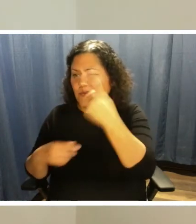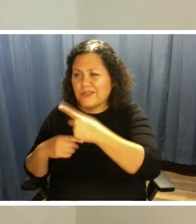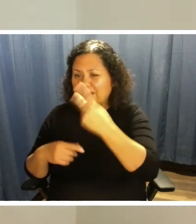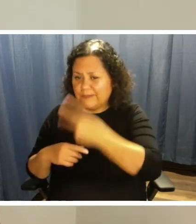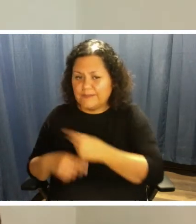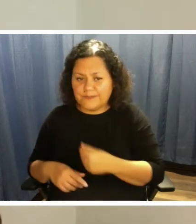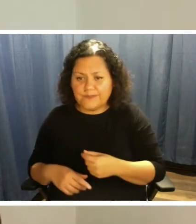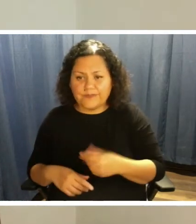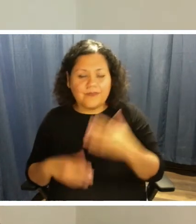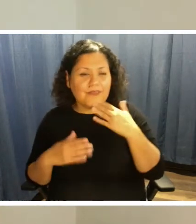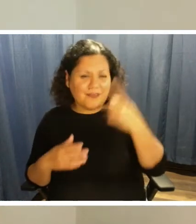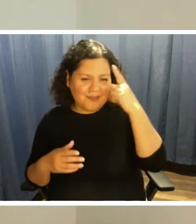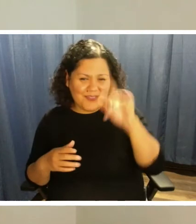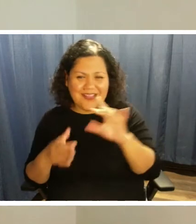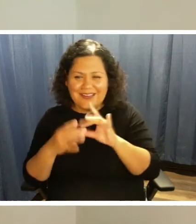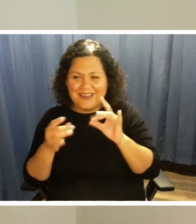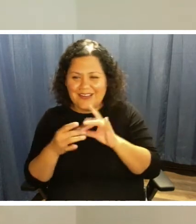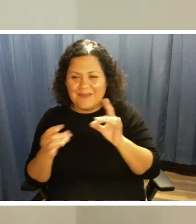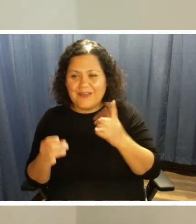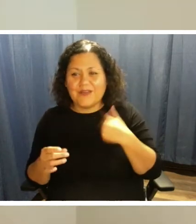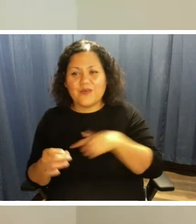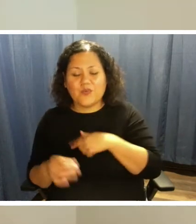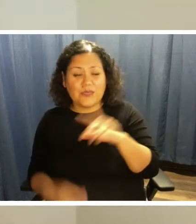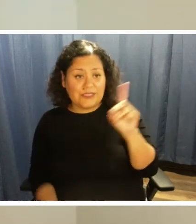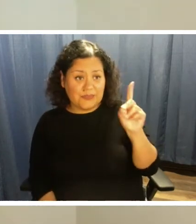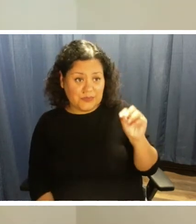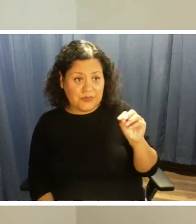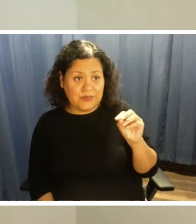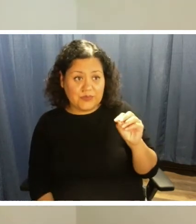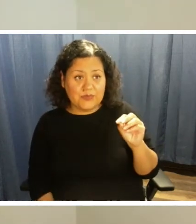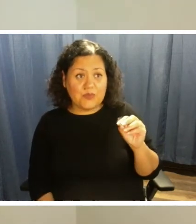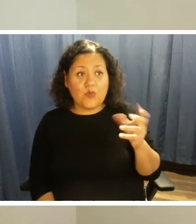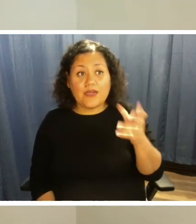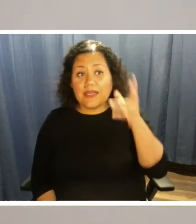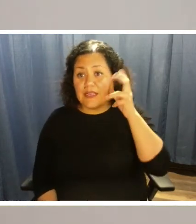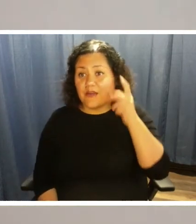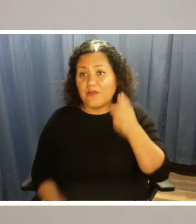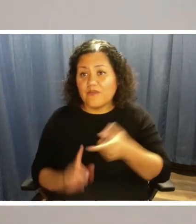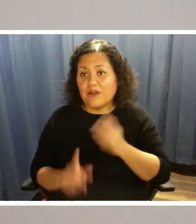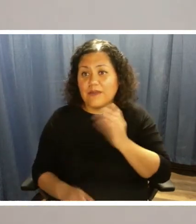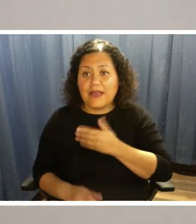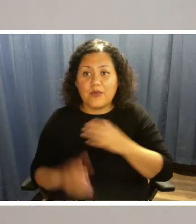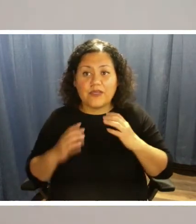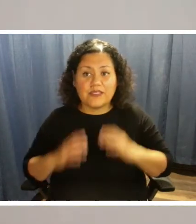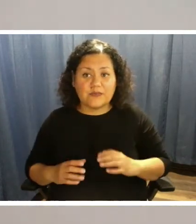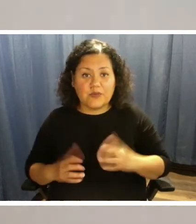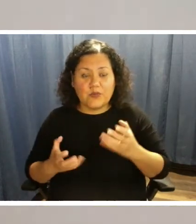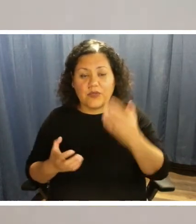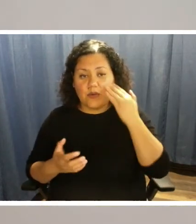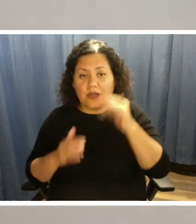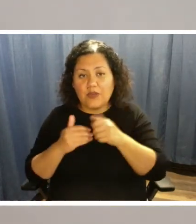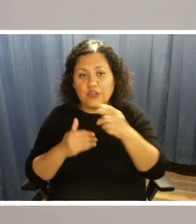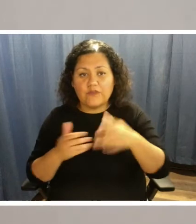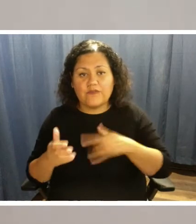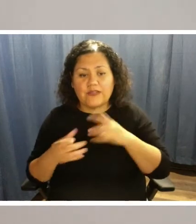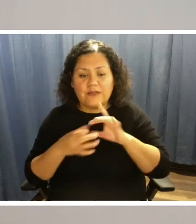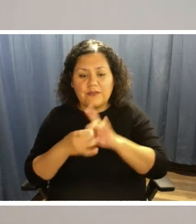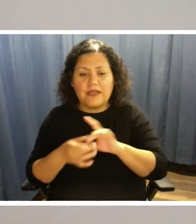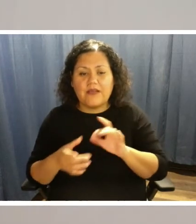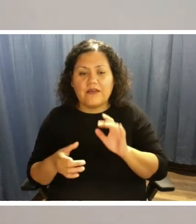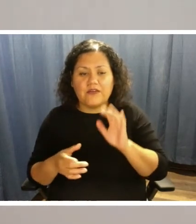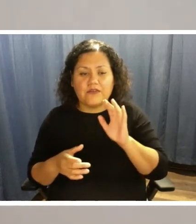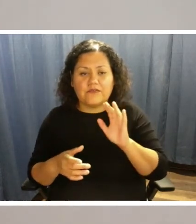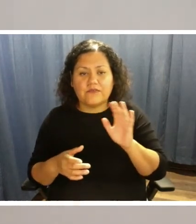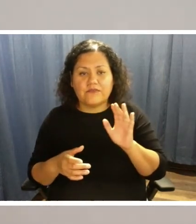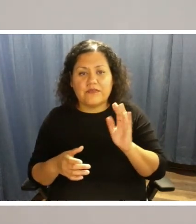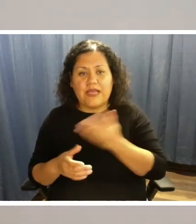Thank you for that comment. Yes, we do. We do want to hear from our customers. We want to know how they feel about our services. And so we do periodically